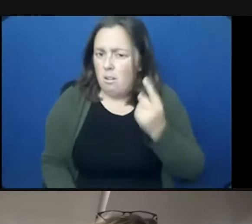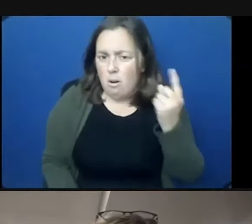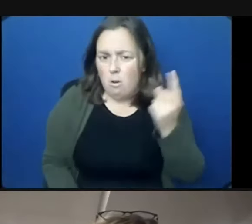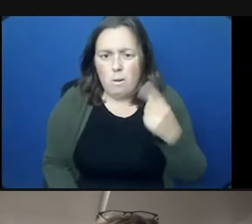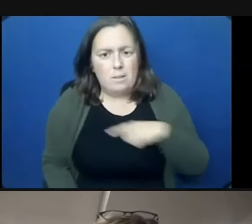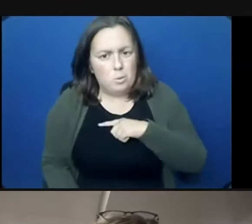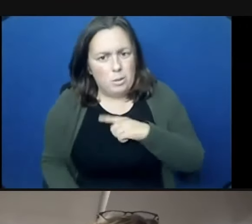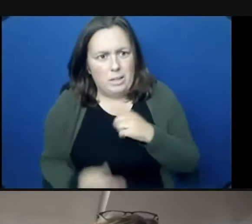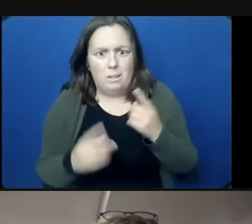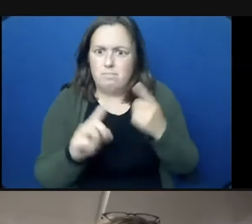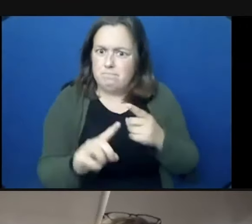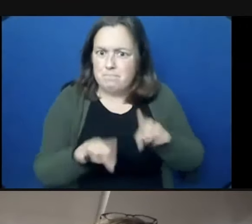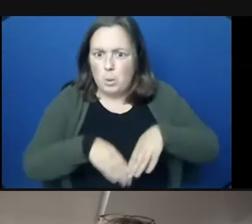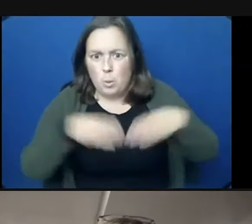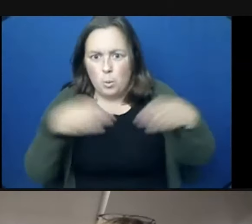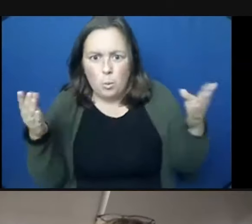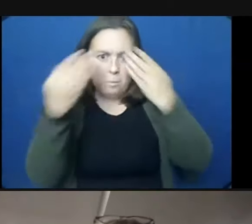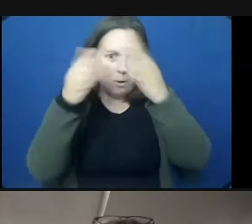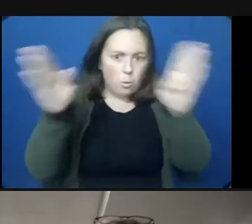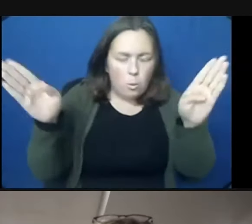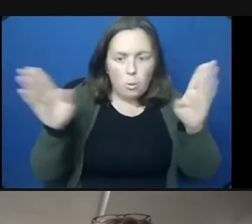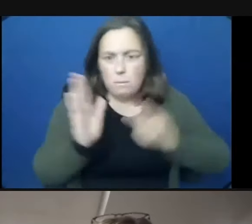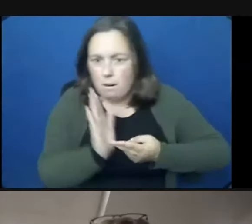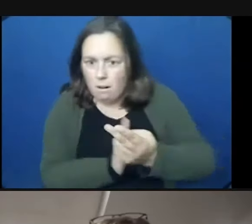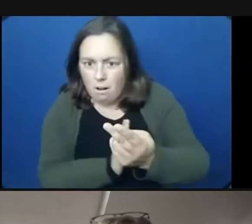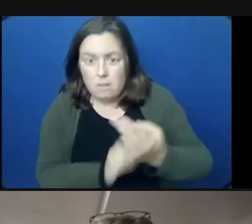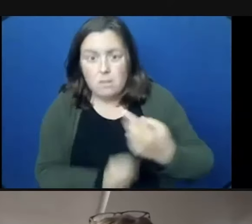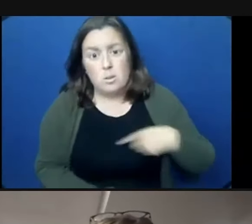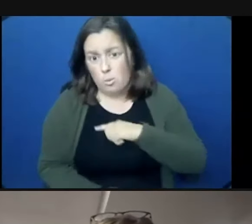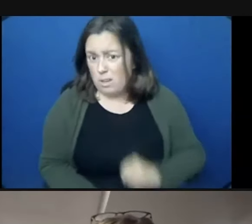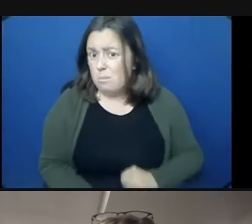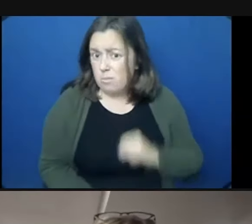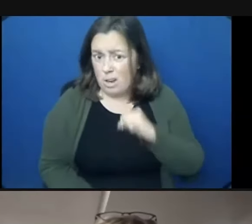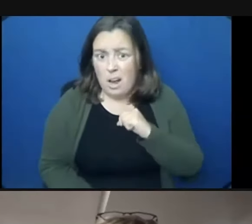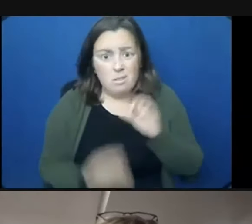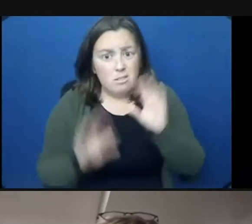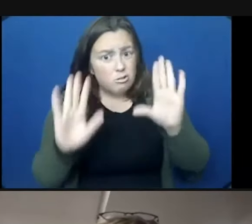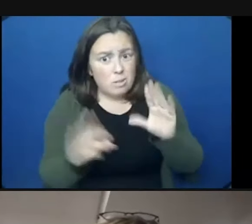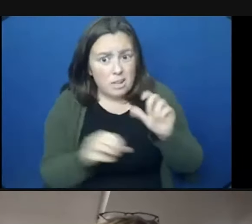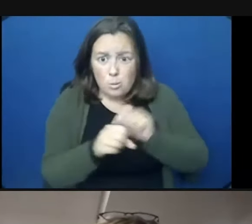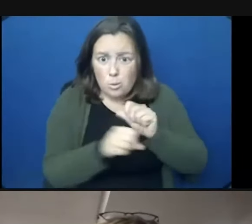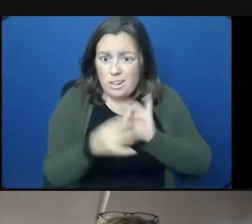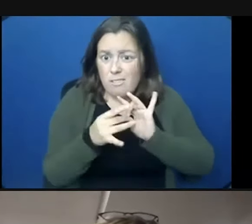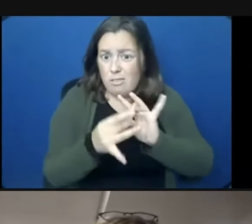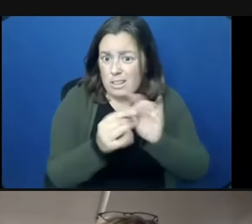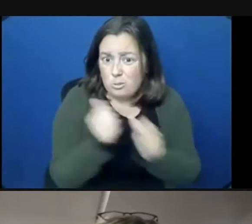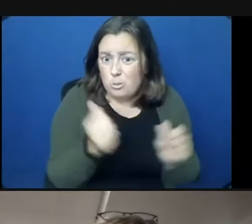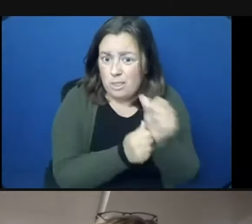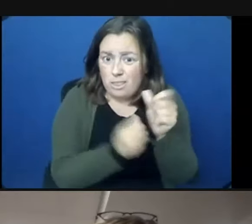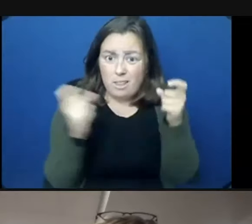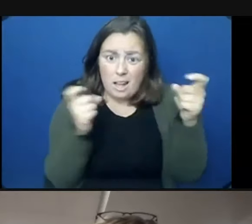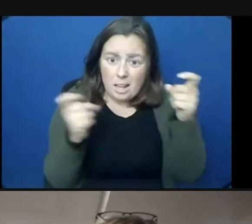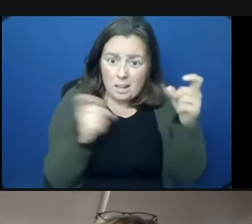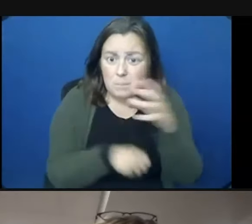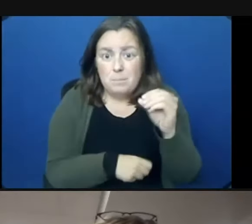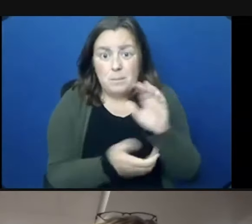honest. We truly value and take pride in the fact that we do have a great working relationship with that administration and school committee. And